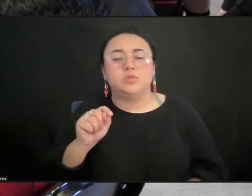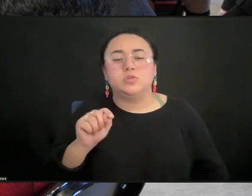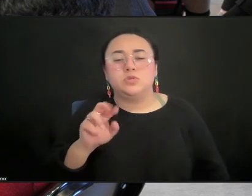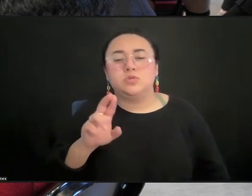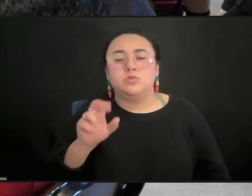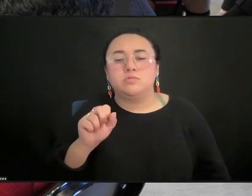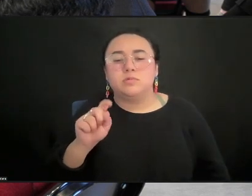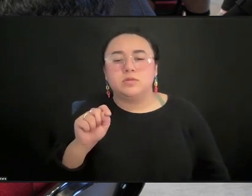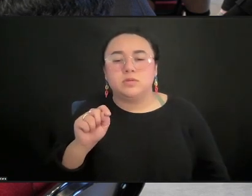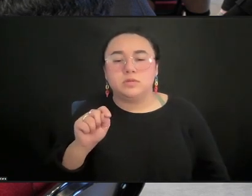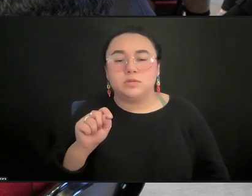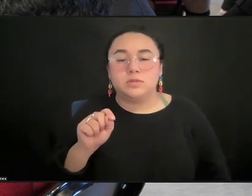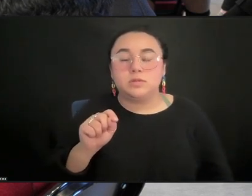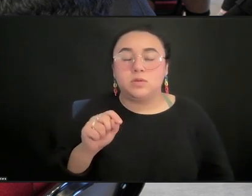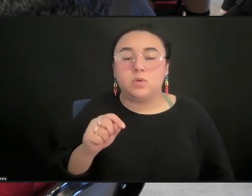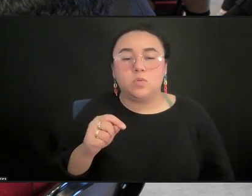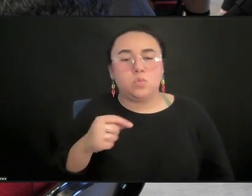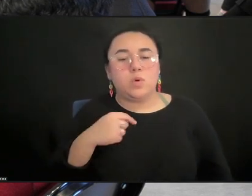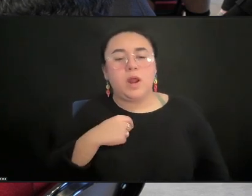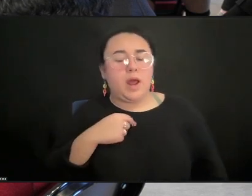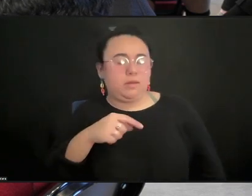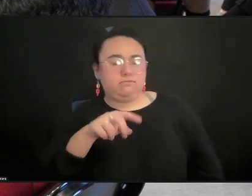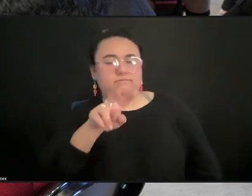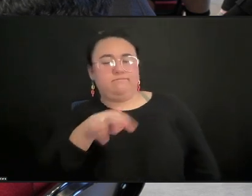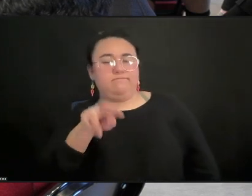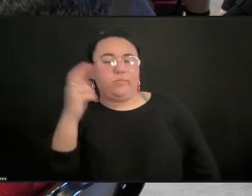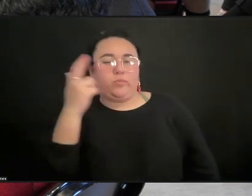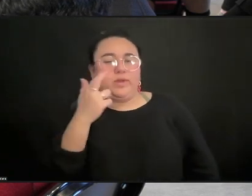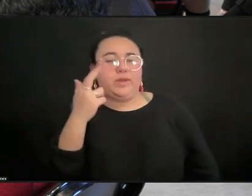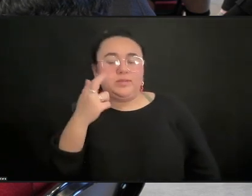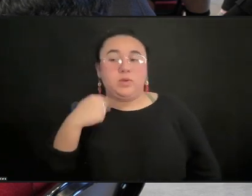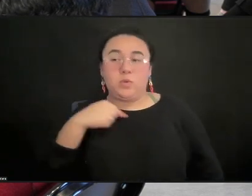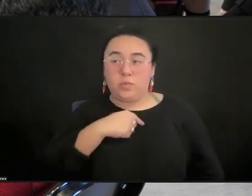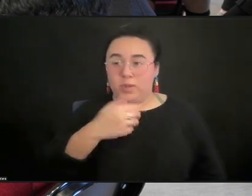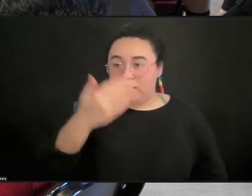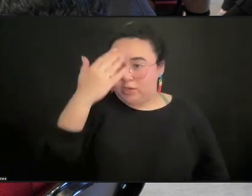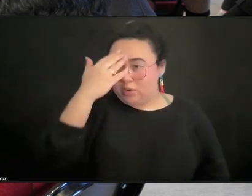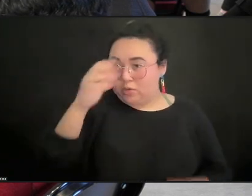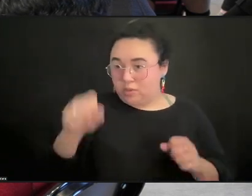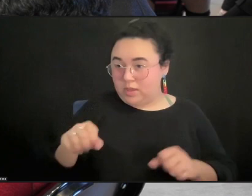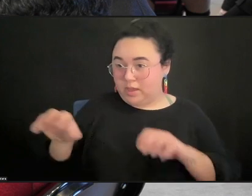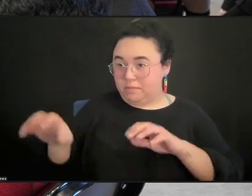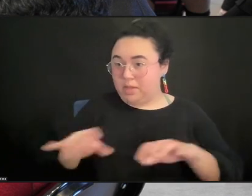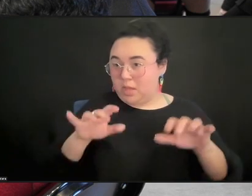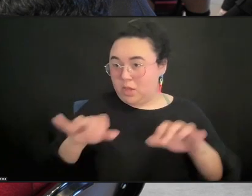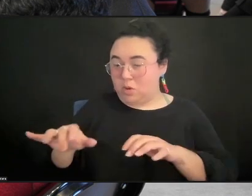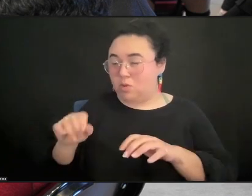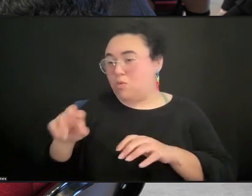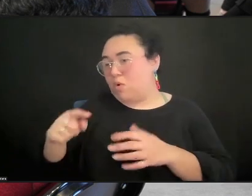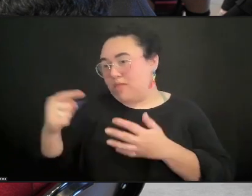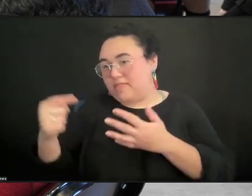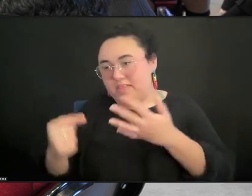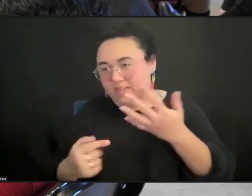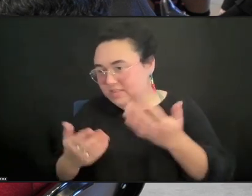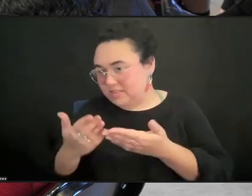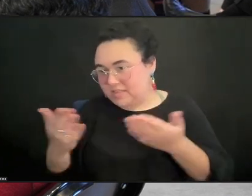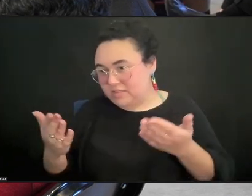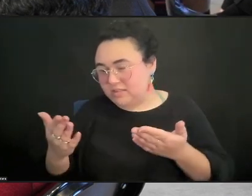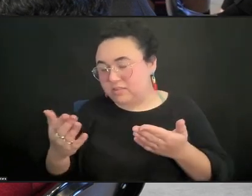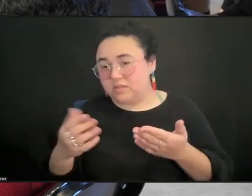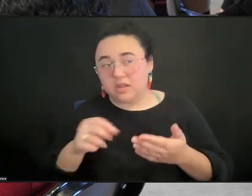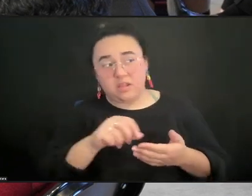we know you can do this thing. Do we trust you can do this other thing when you say you can do it? And I get that because I